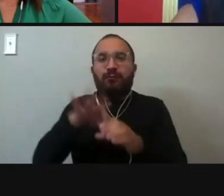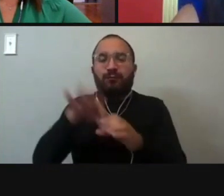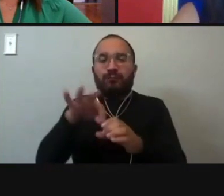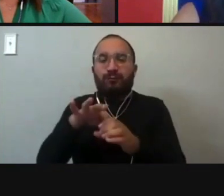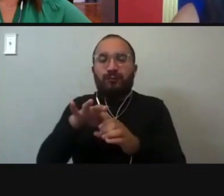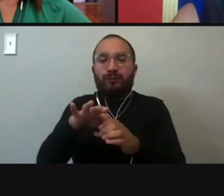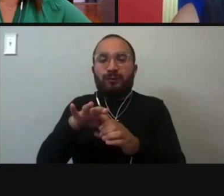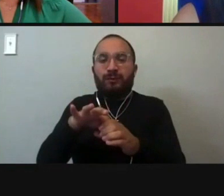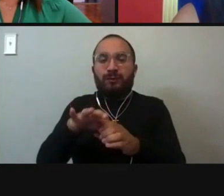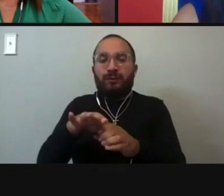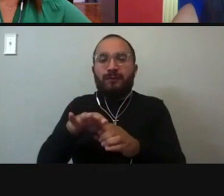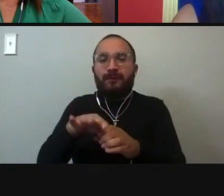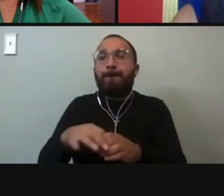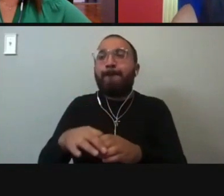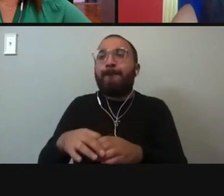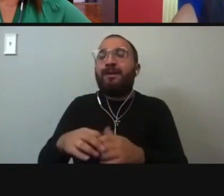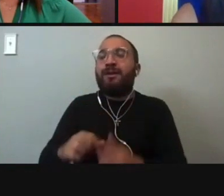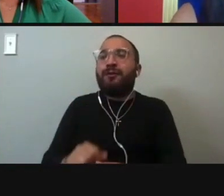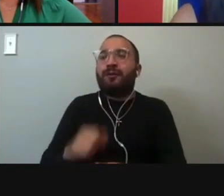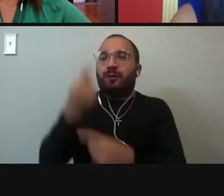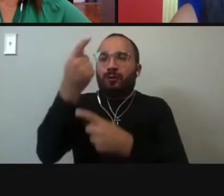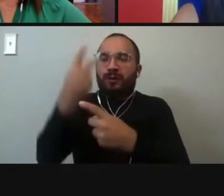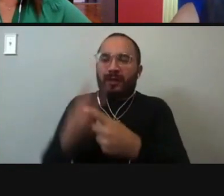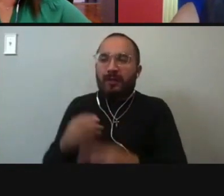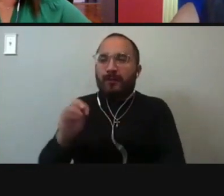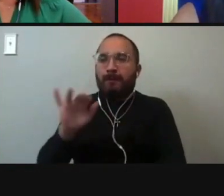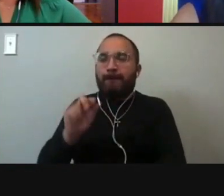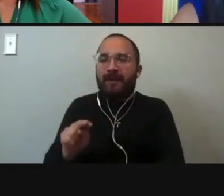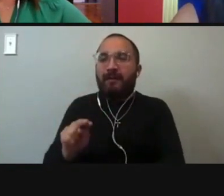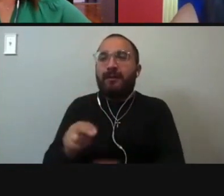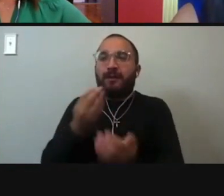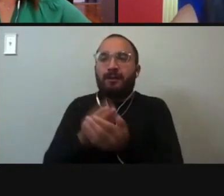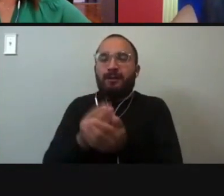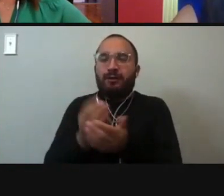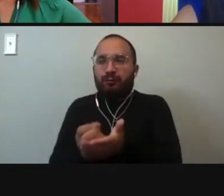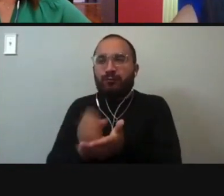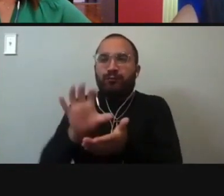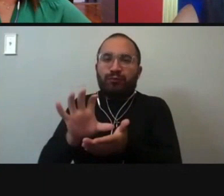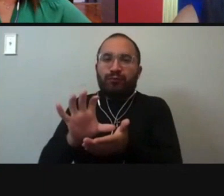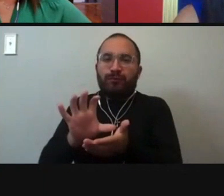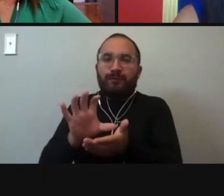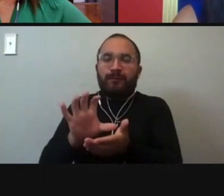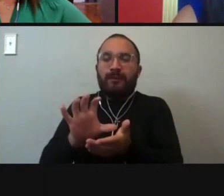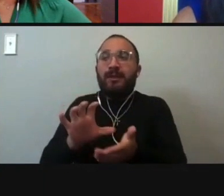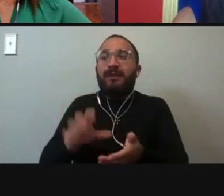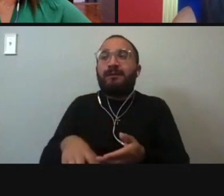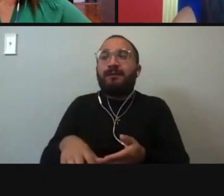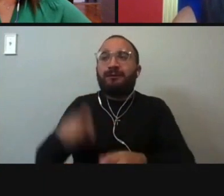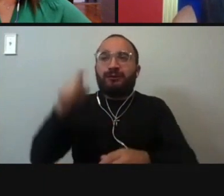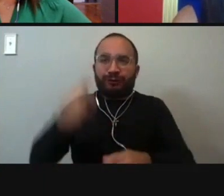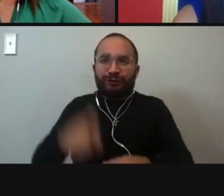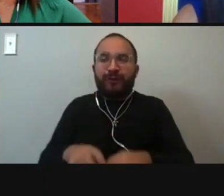$30 million federal, um, election money to ensure that, um, they're able to get record numbers of voters